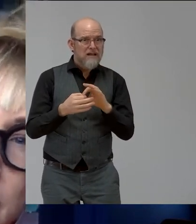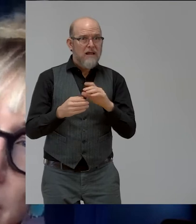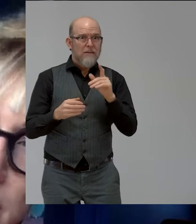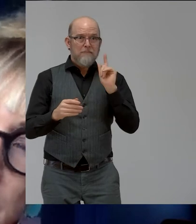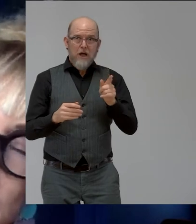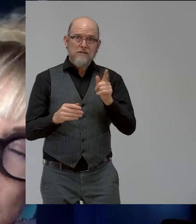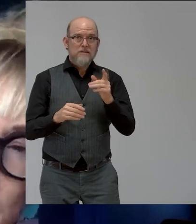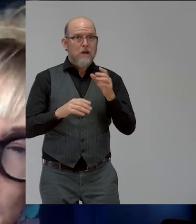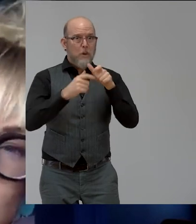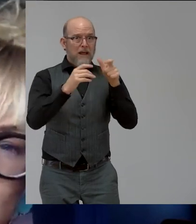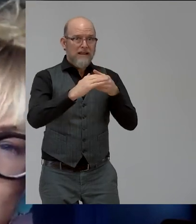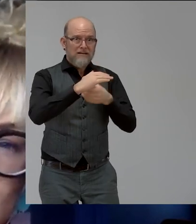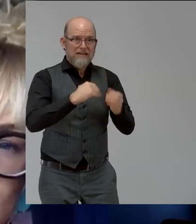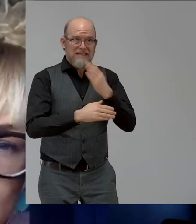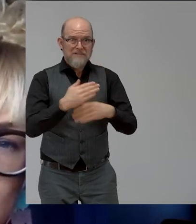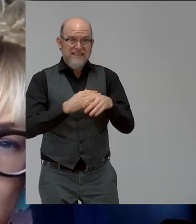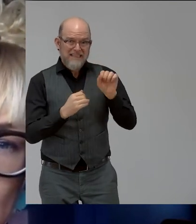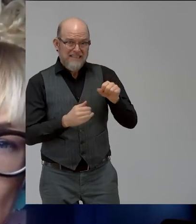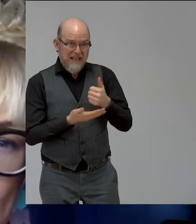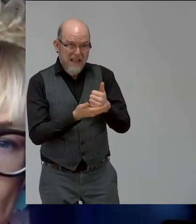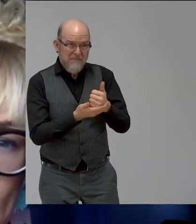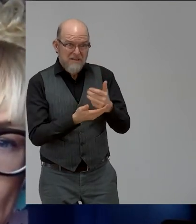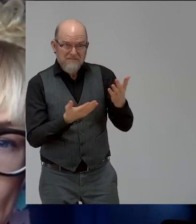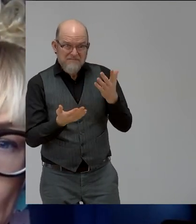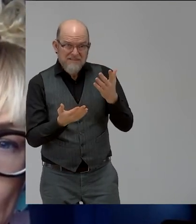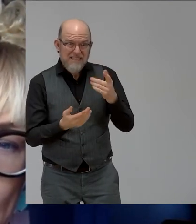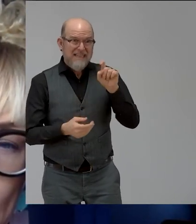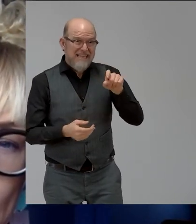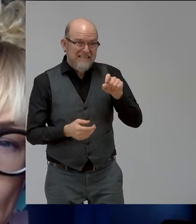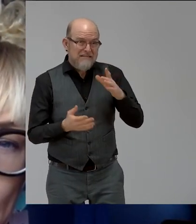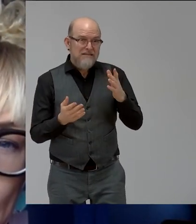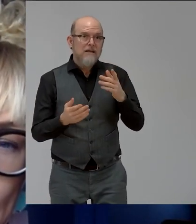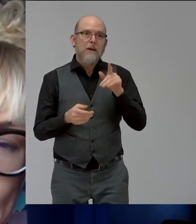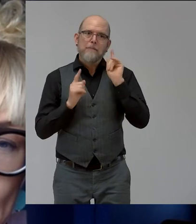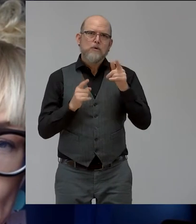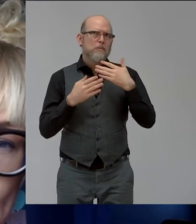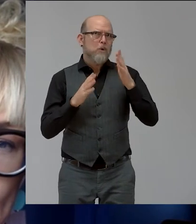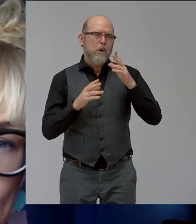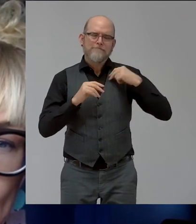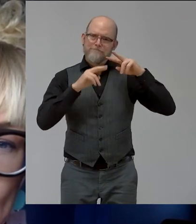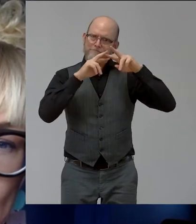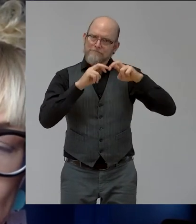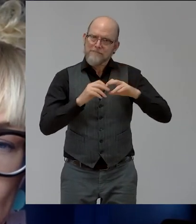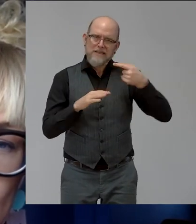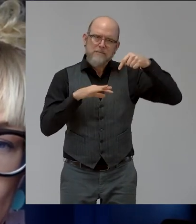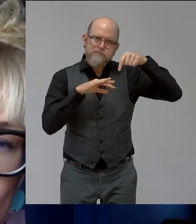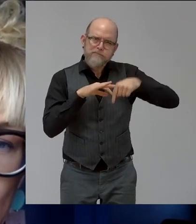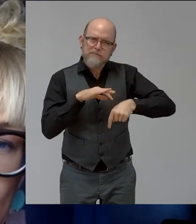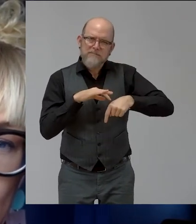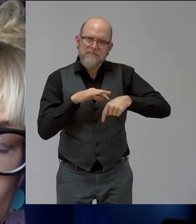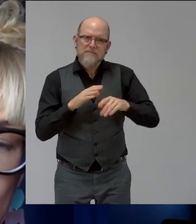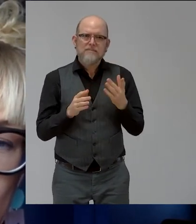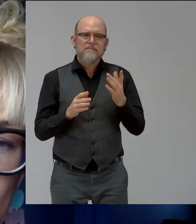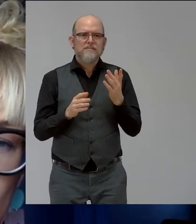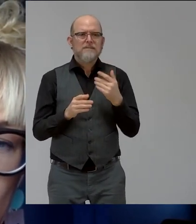I think we need to carefully analyse this question. So, I should share a story that we missed out in Ethiopia.